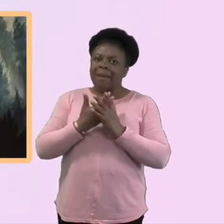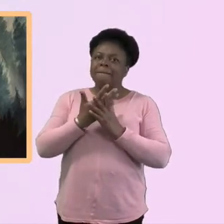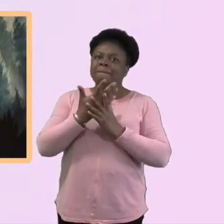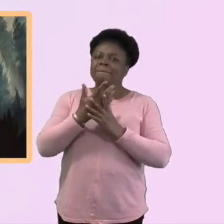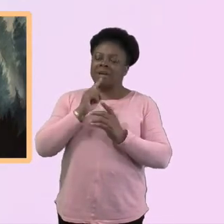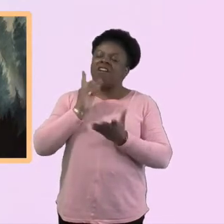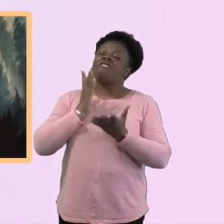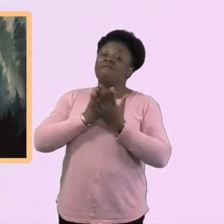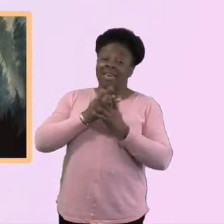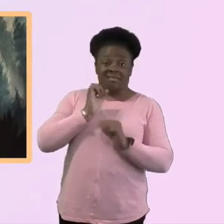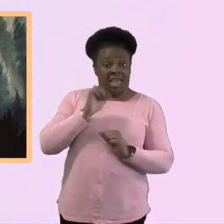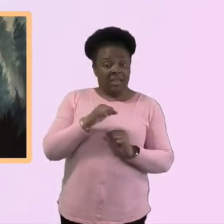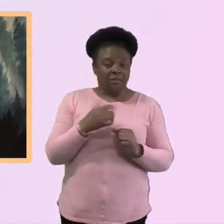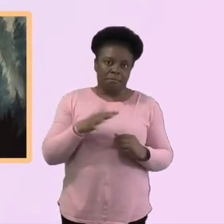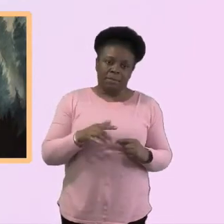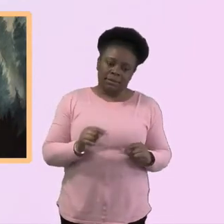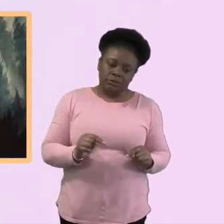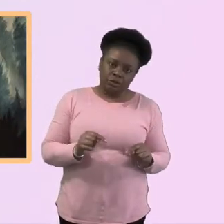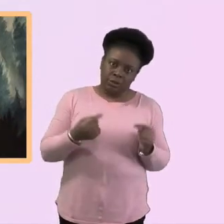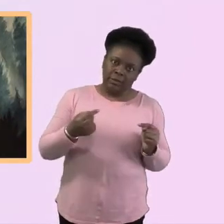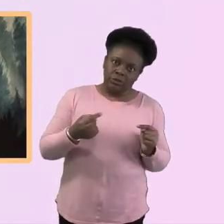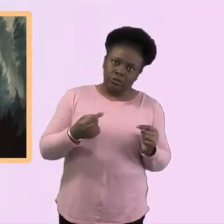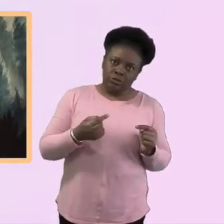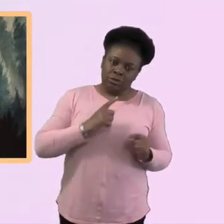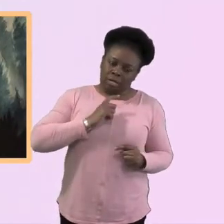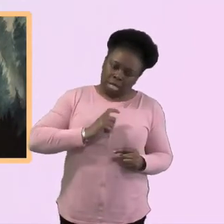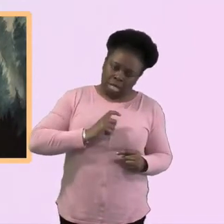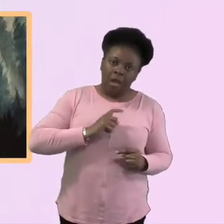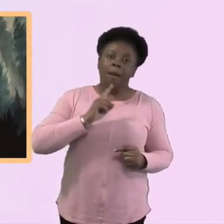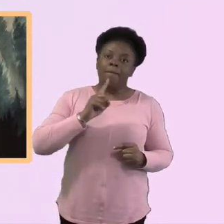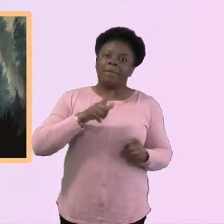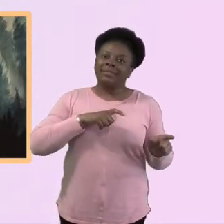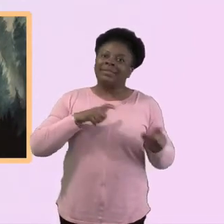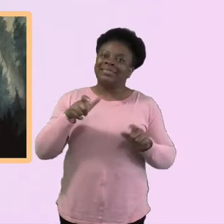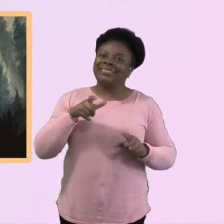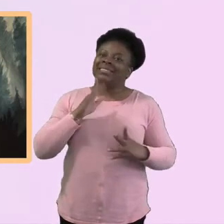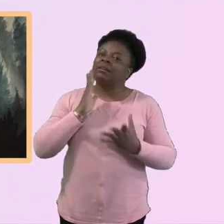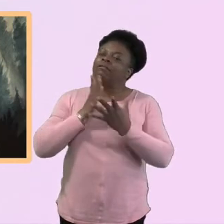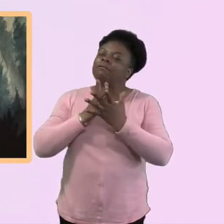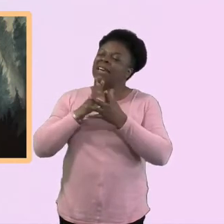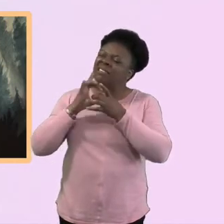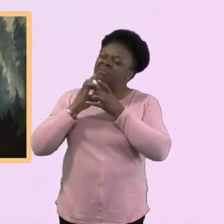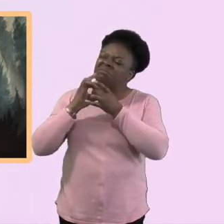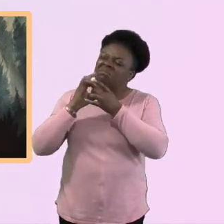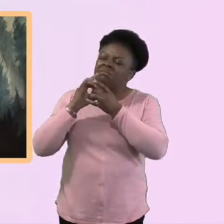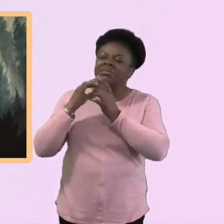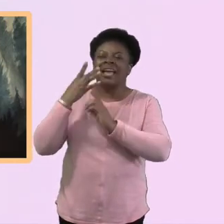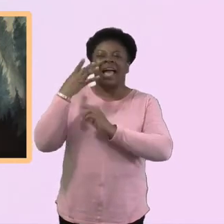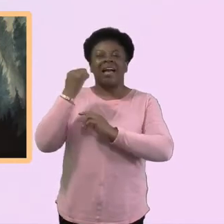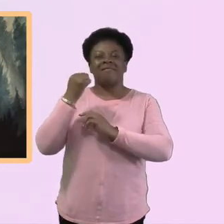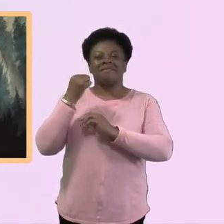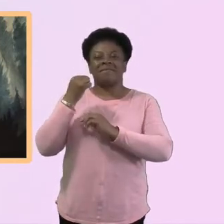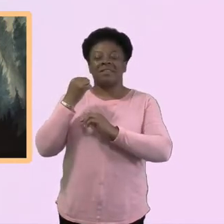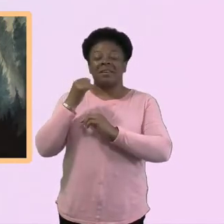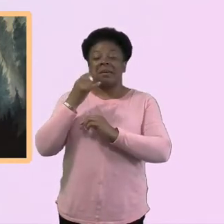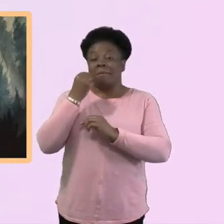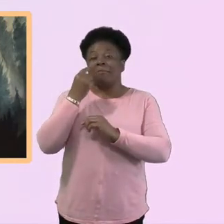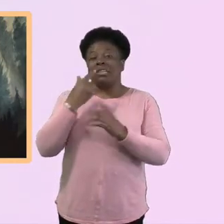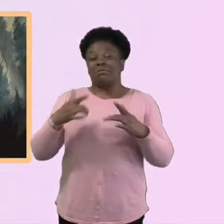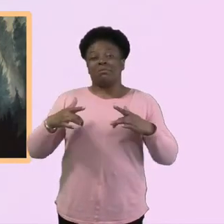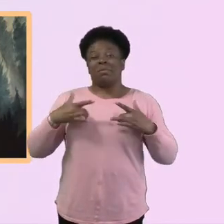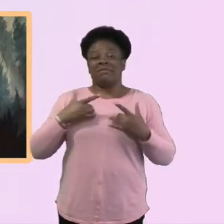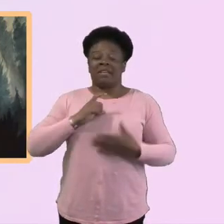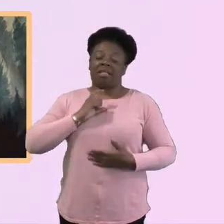challenged, but faith has been maintained, even if at times it didn't feel like it. So that's, that's really, really great to know.